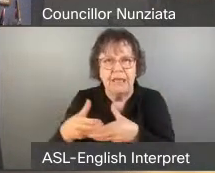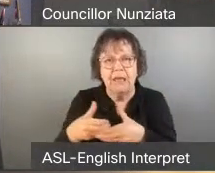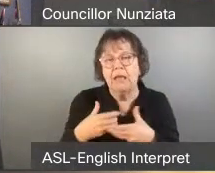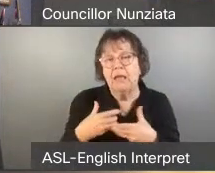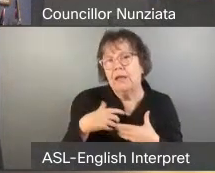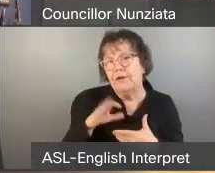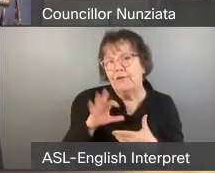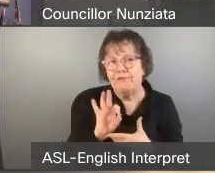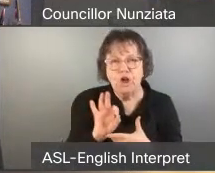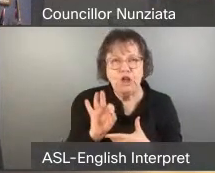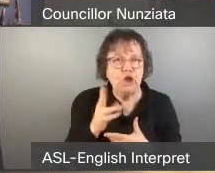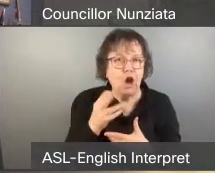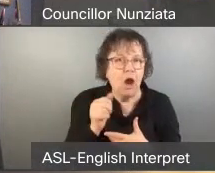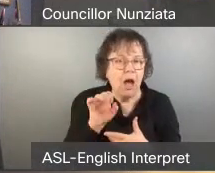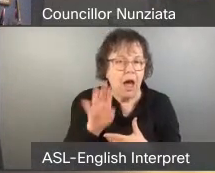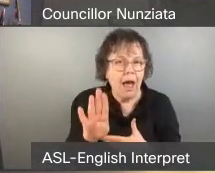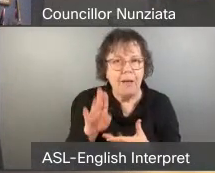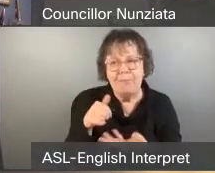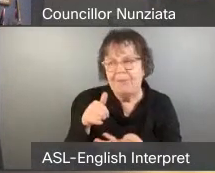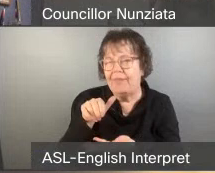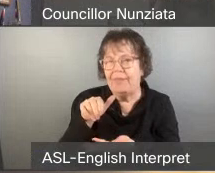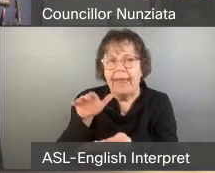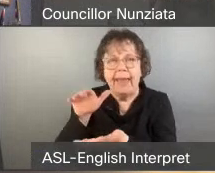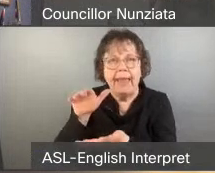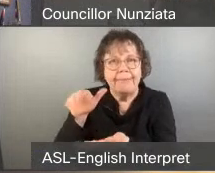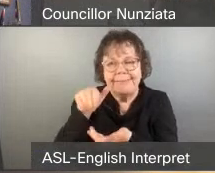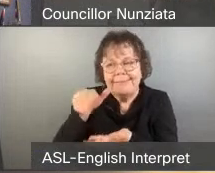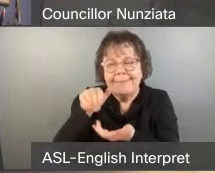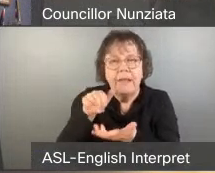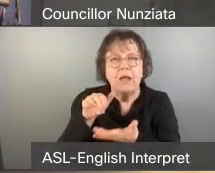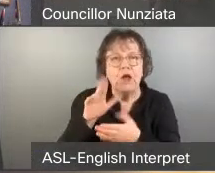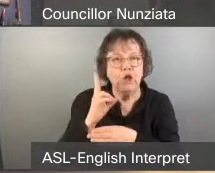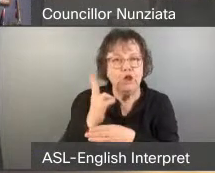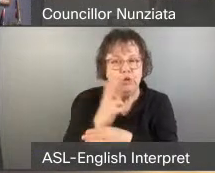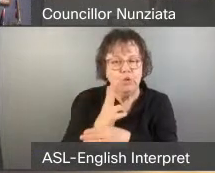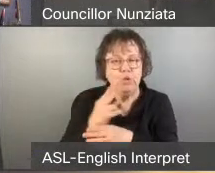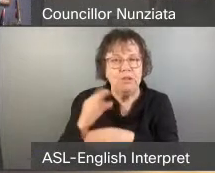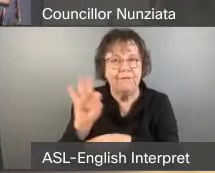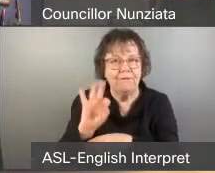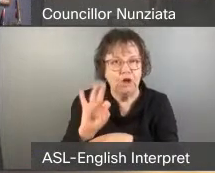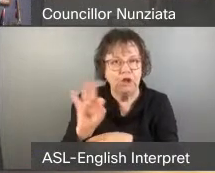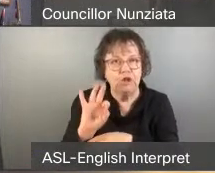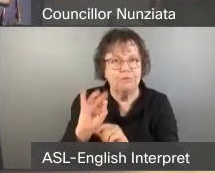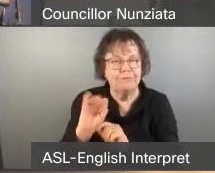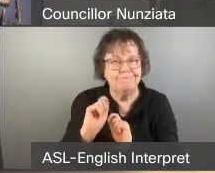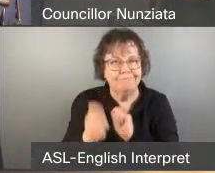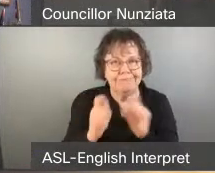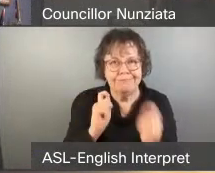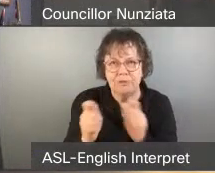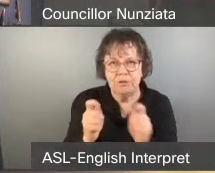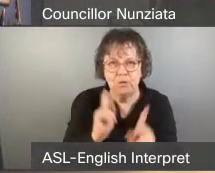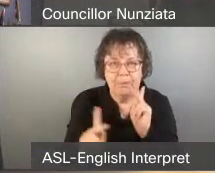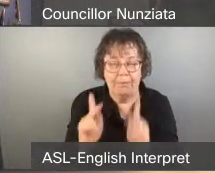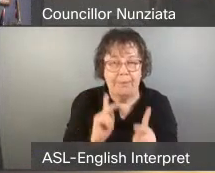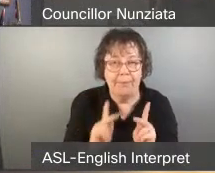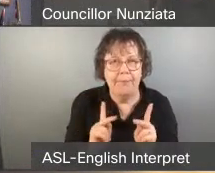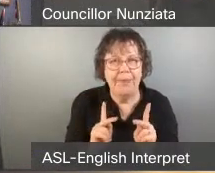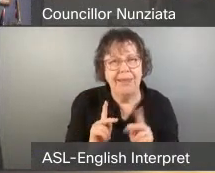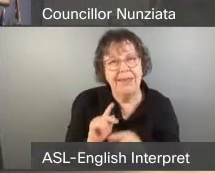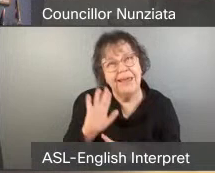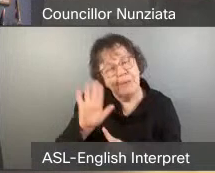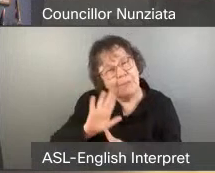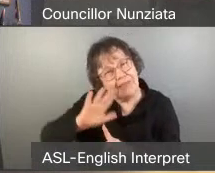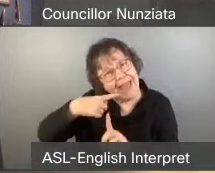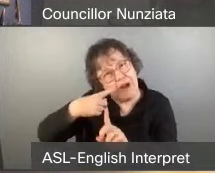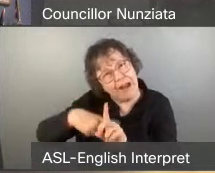They bring in used furniture from folks. They then rehouse people with that furniture. Their lease is up. Their landlord is